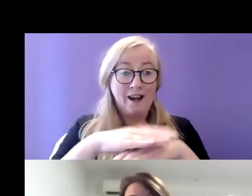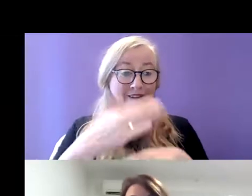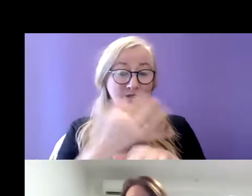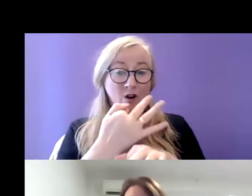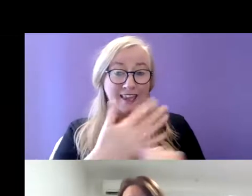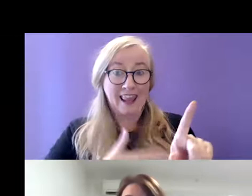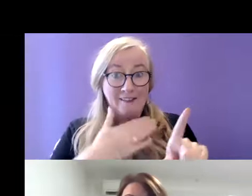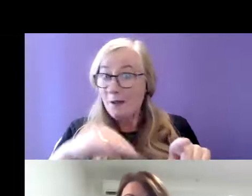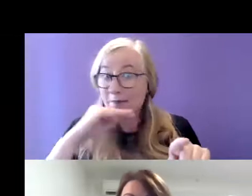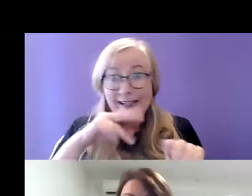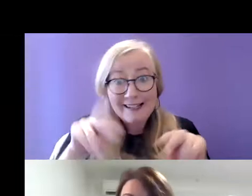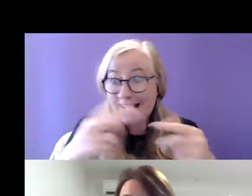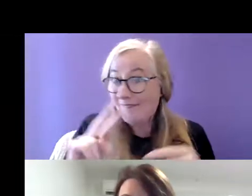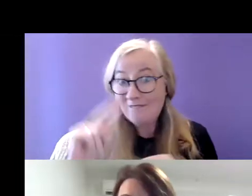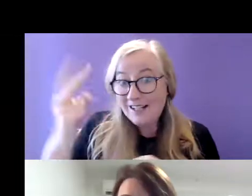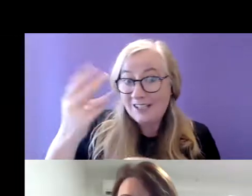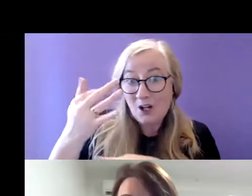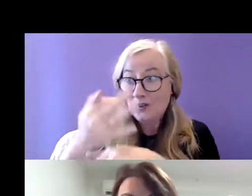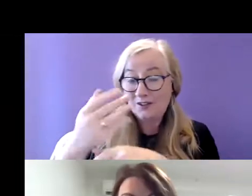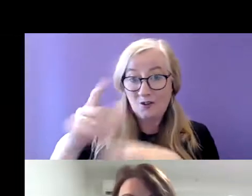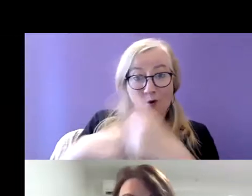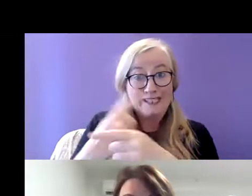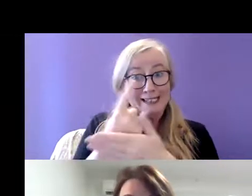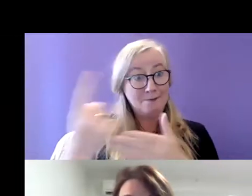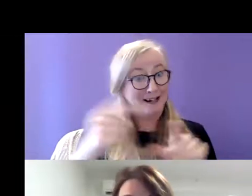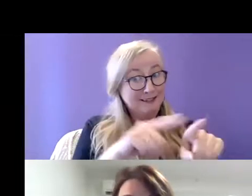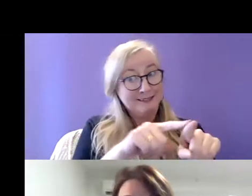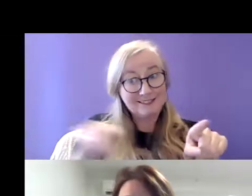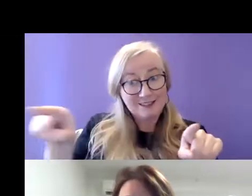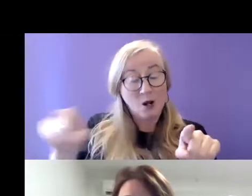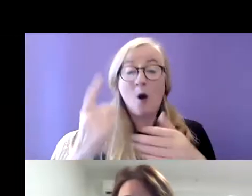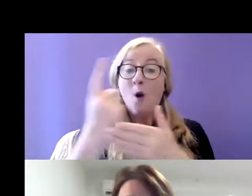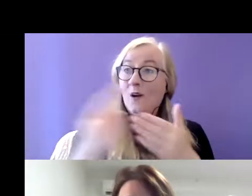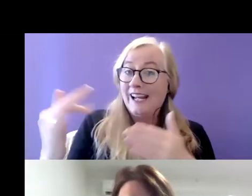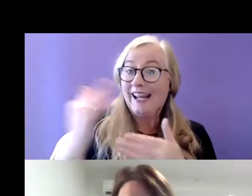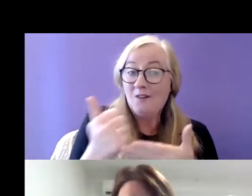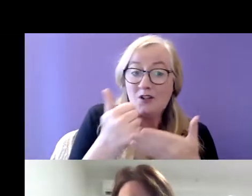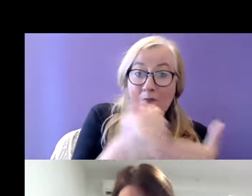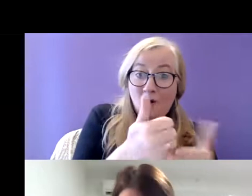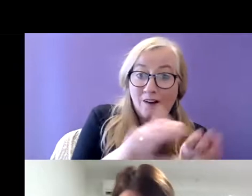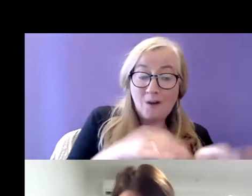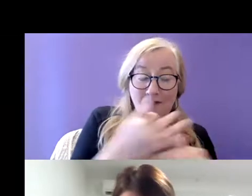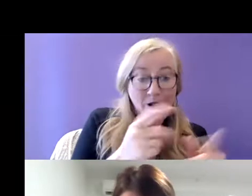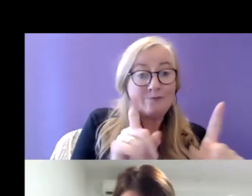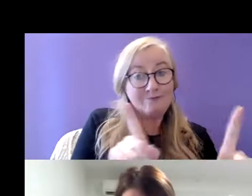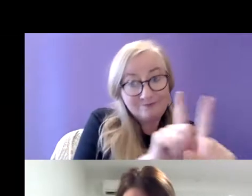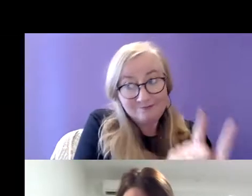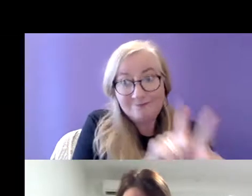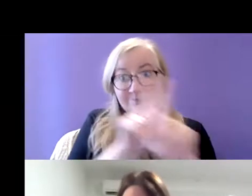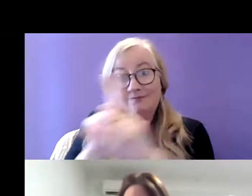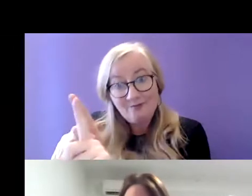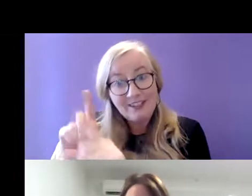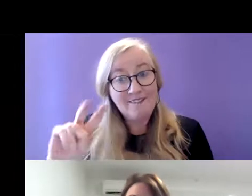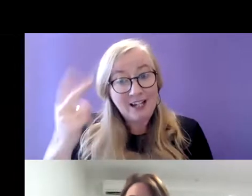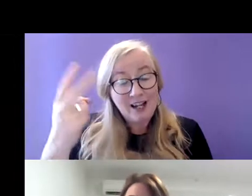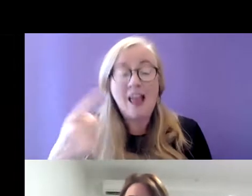he would no longer be able to visit his daughter independently only with support from family members to travel there and they